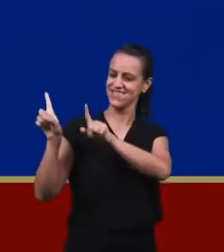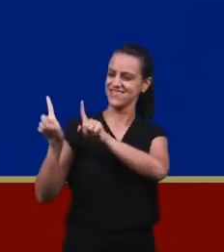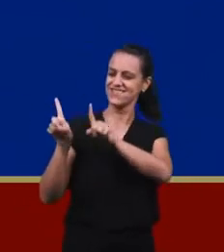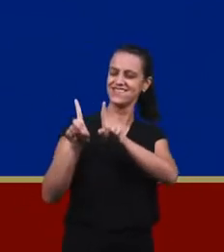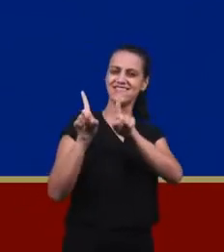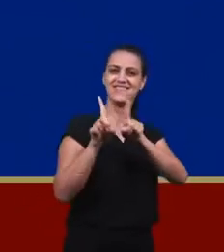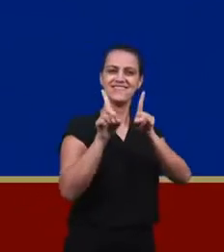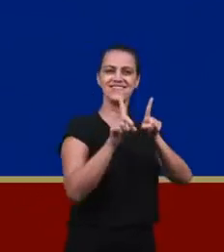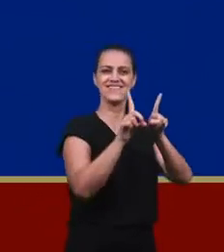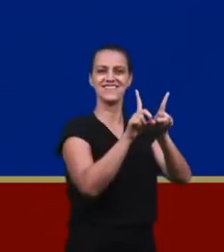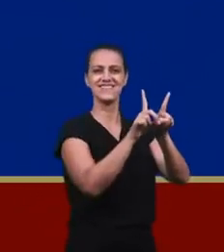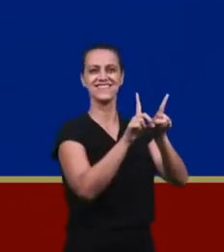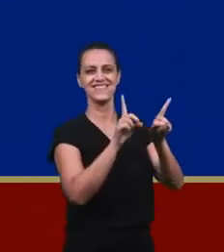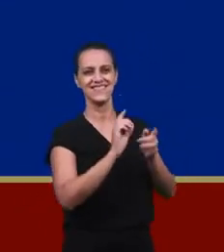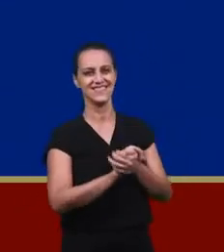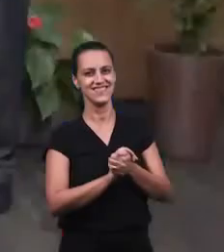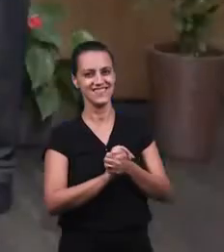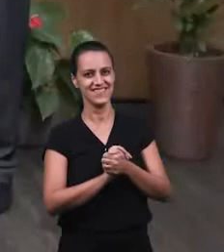So Zacchaeus